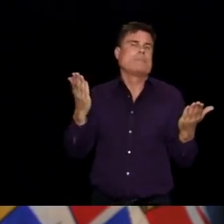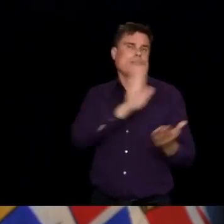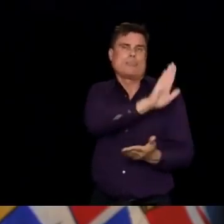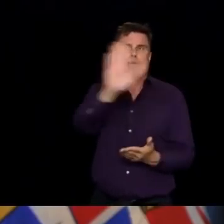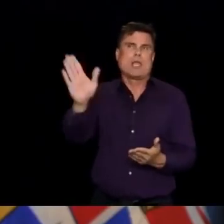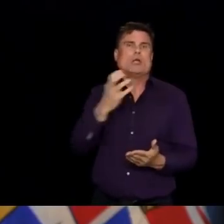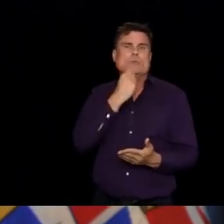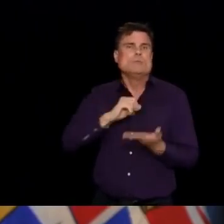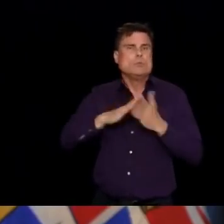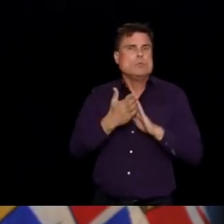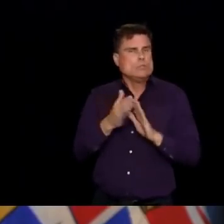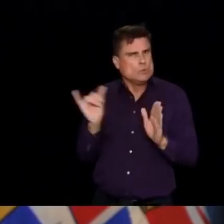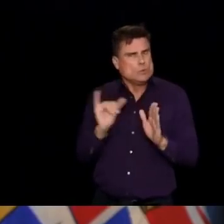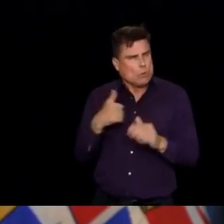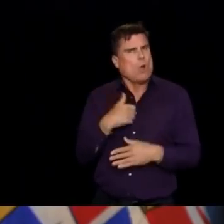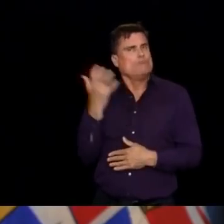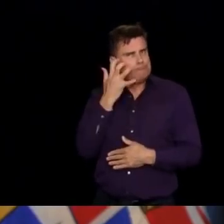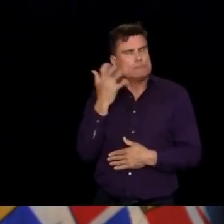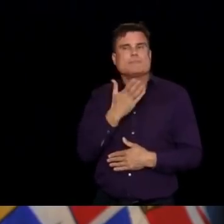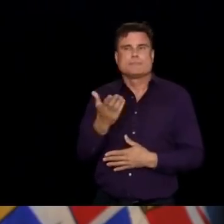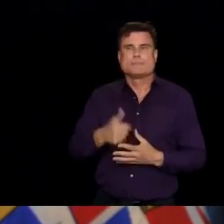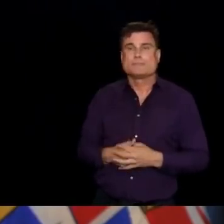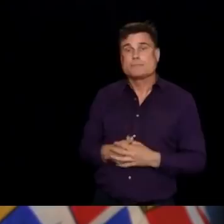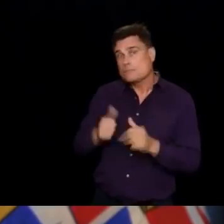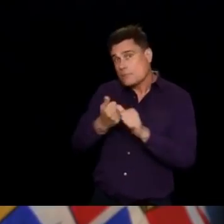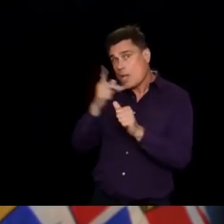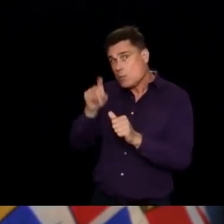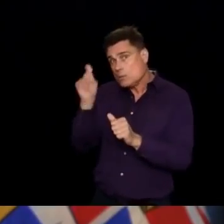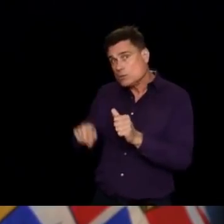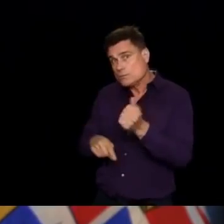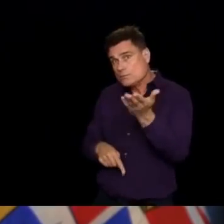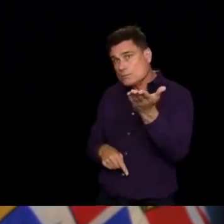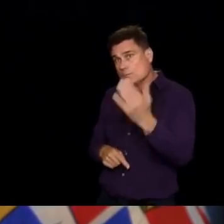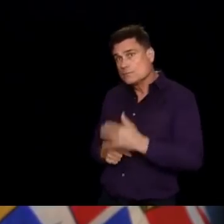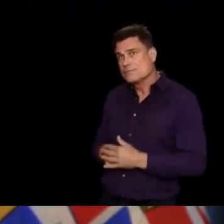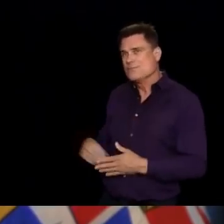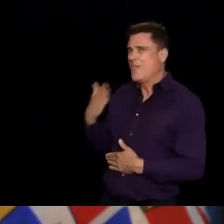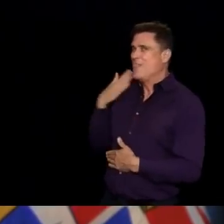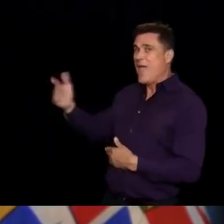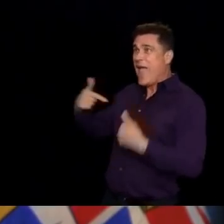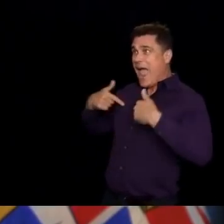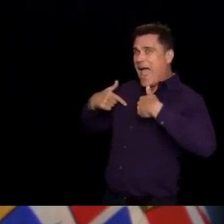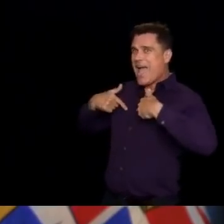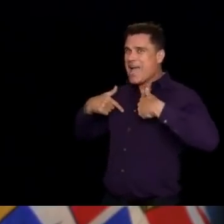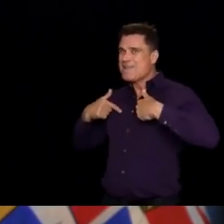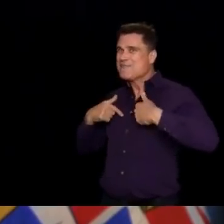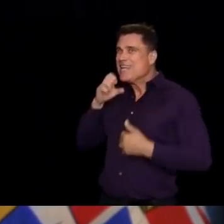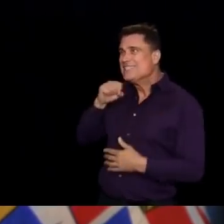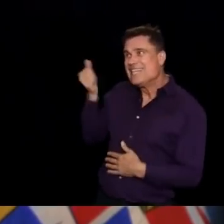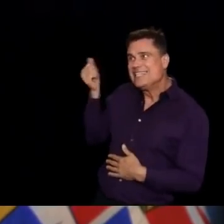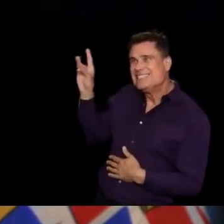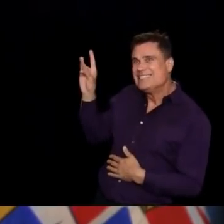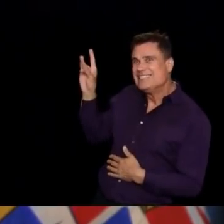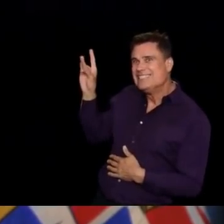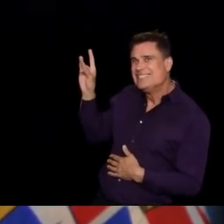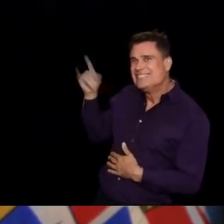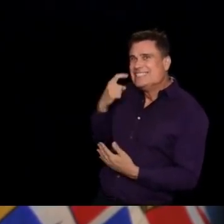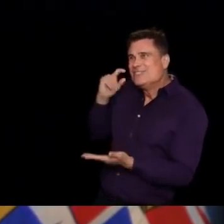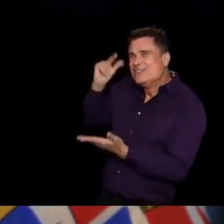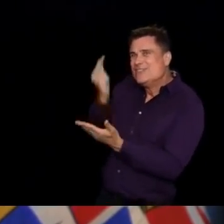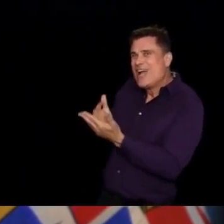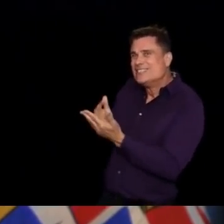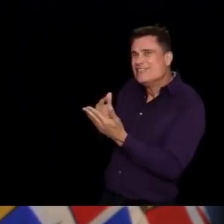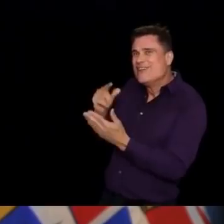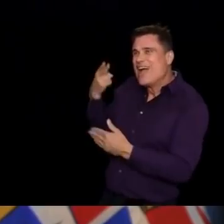Do you have a follow-up, Megan? No. I just wanted to say thank you. I'm an 18-year-old myself just graduated from high school. So I completely